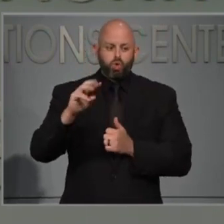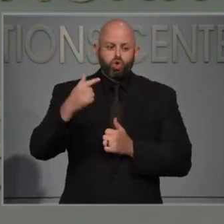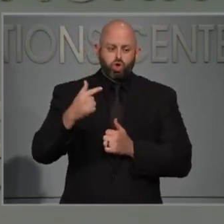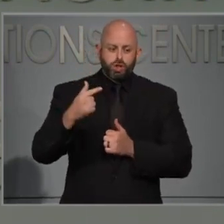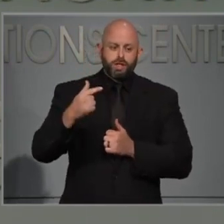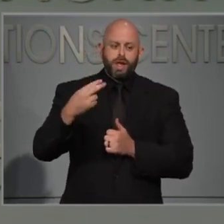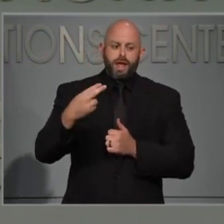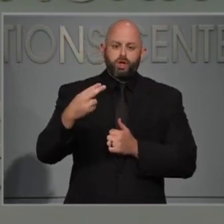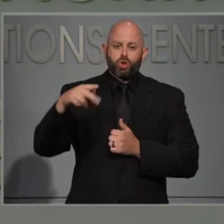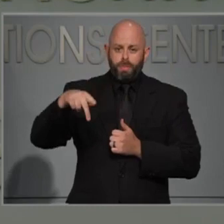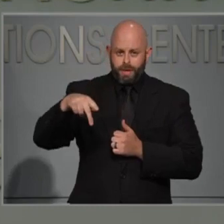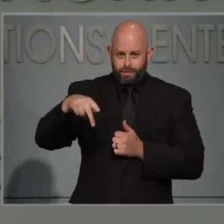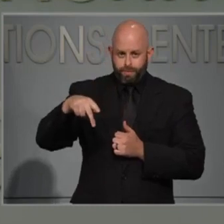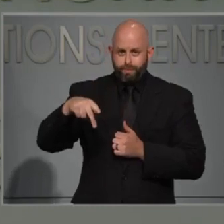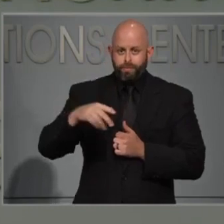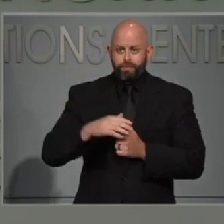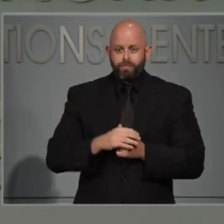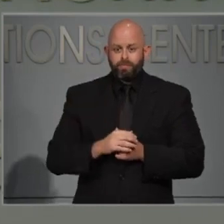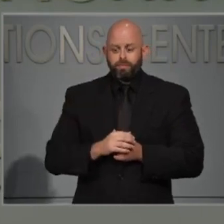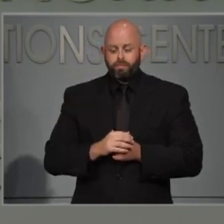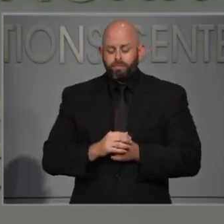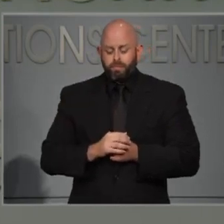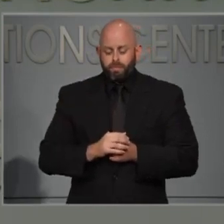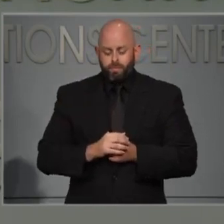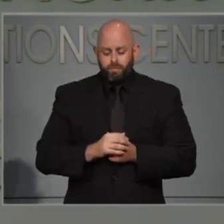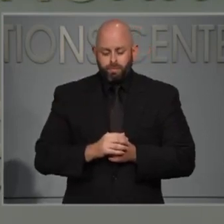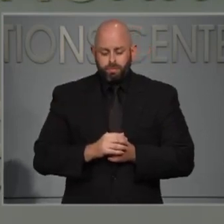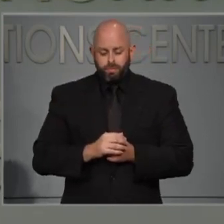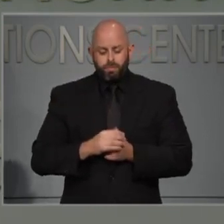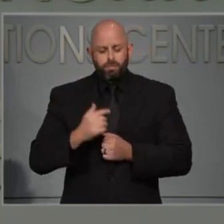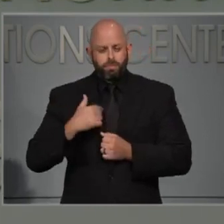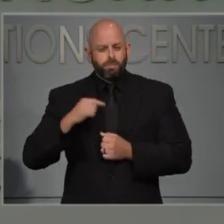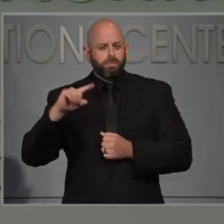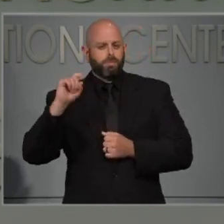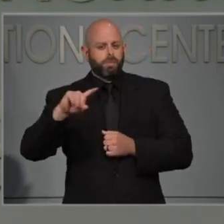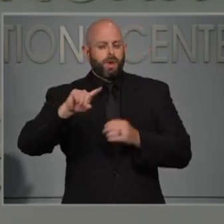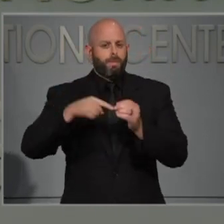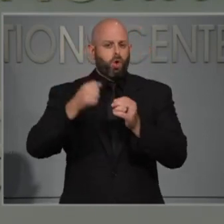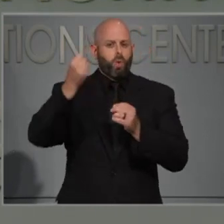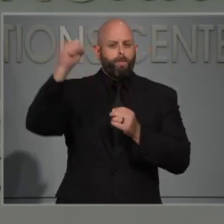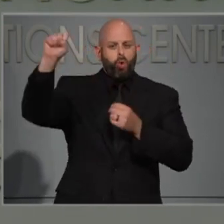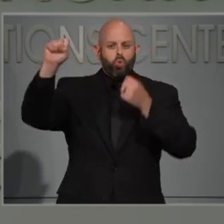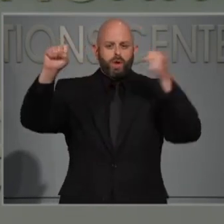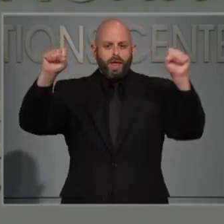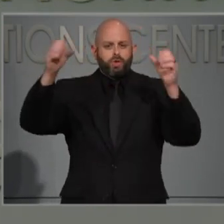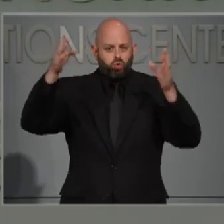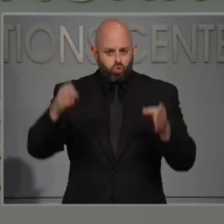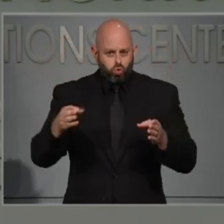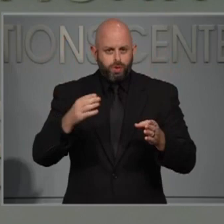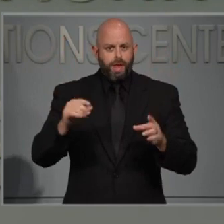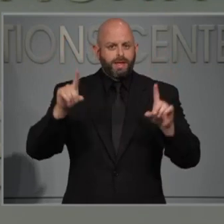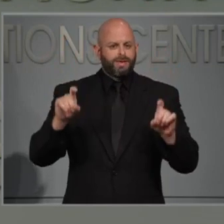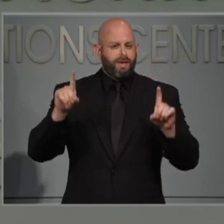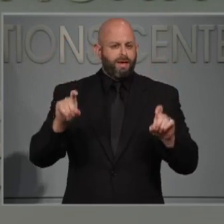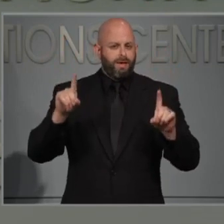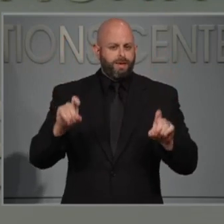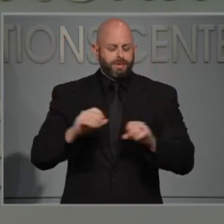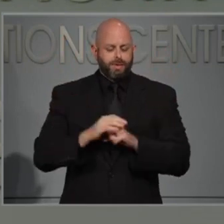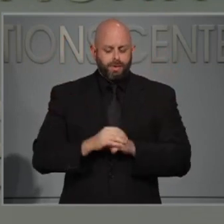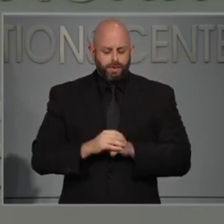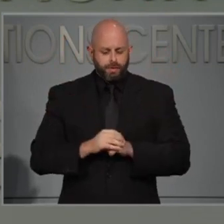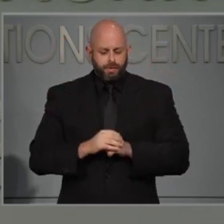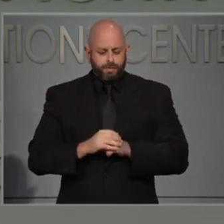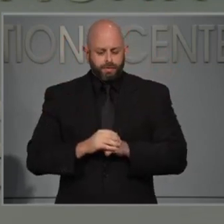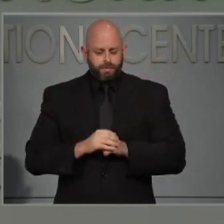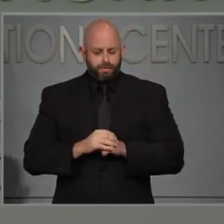Hi, my question is about protesters and testing. There is that approach to get people who've been protesting tested, but what is the data